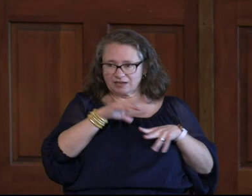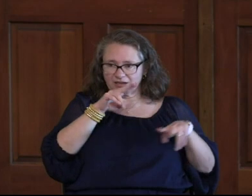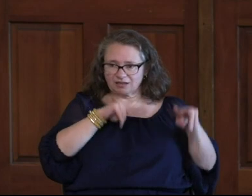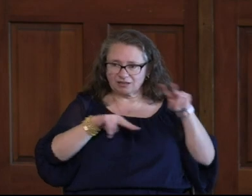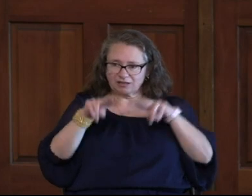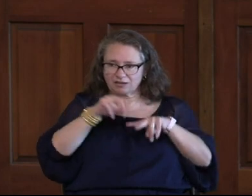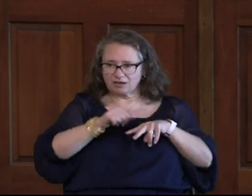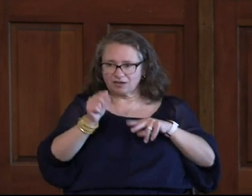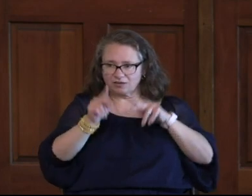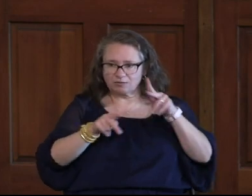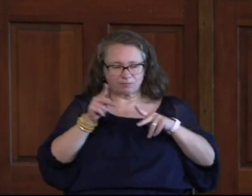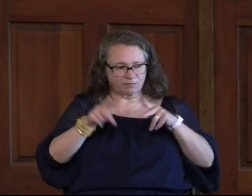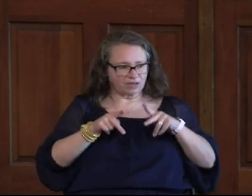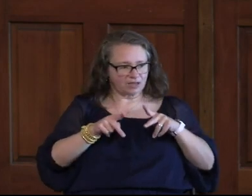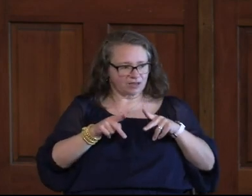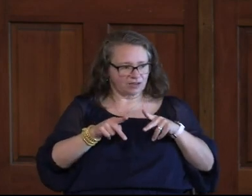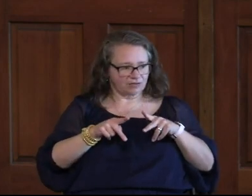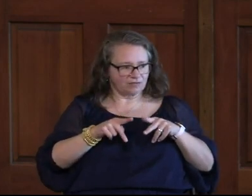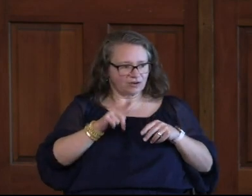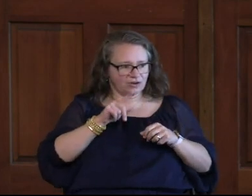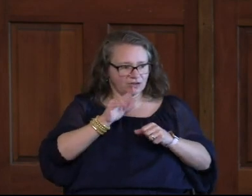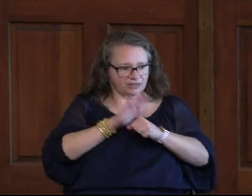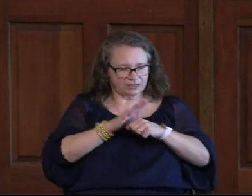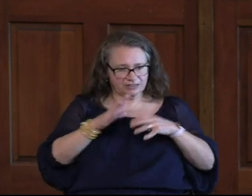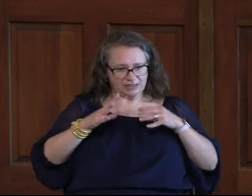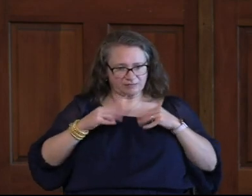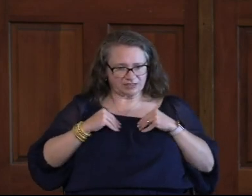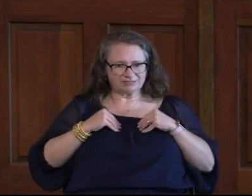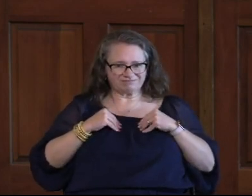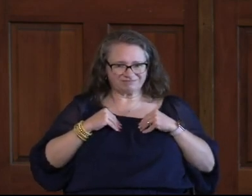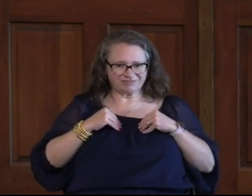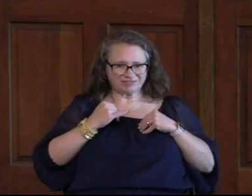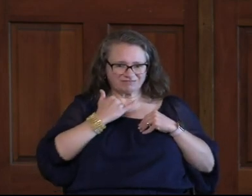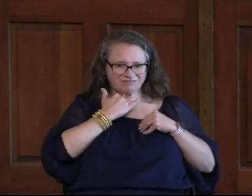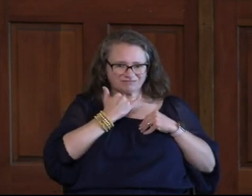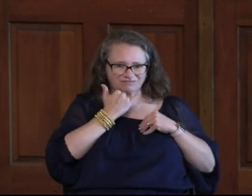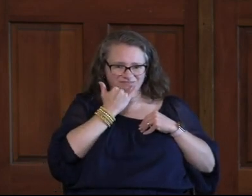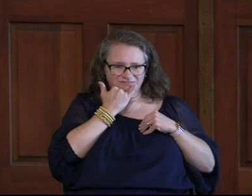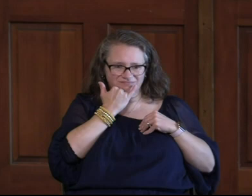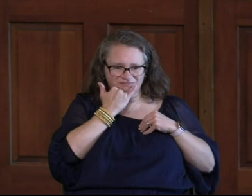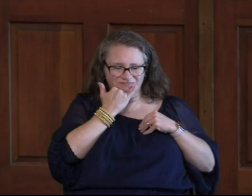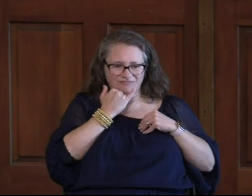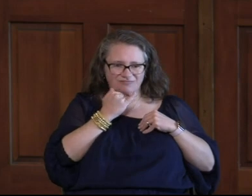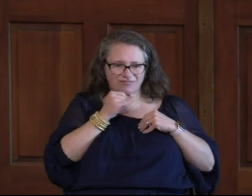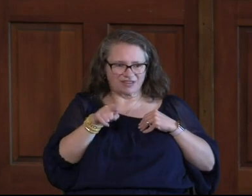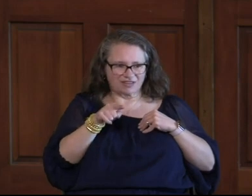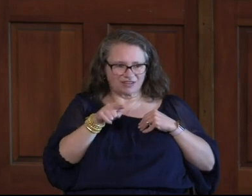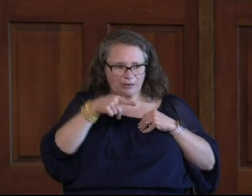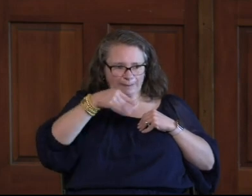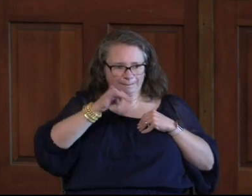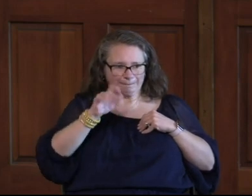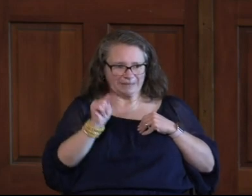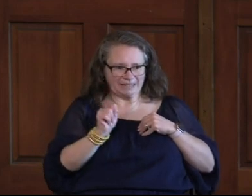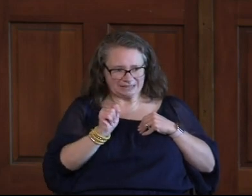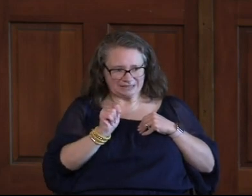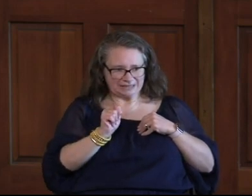Looking To Other People For Your Affirmation That's A Trap You Fall Into That You Fall Into A Pit